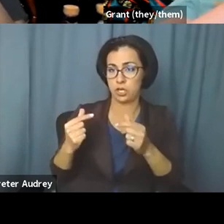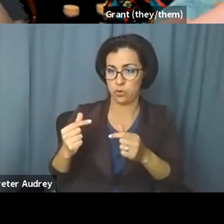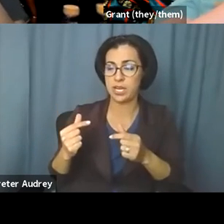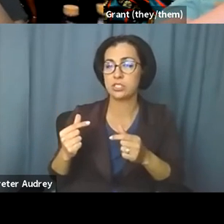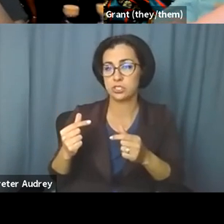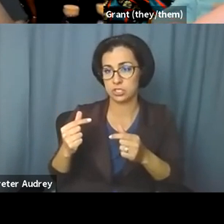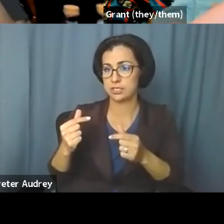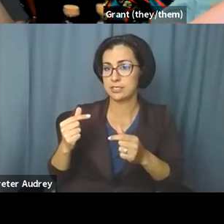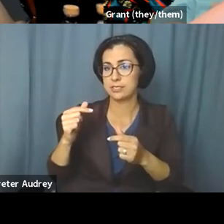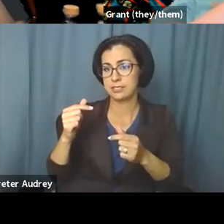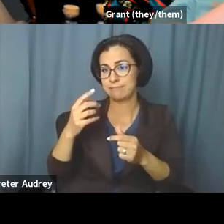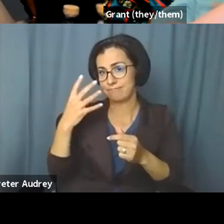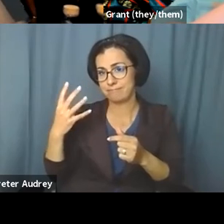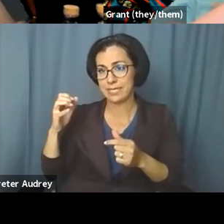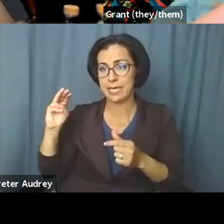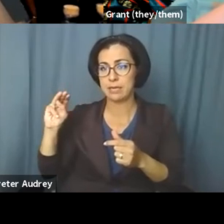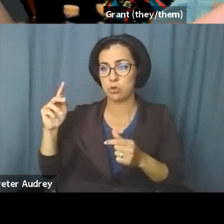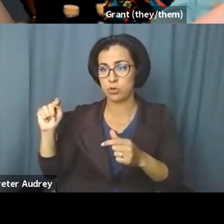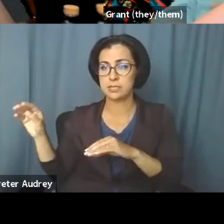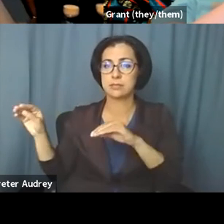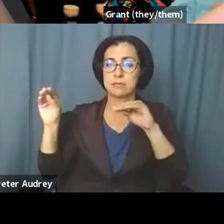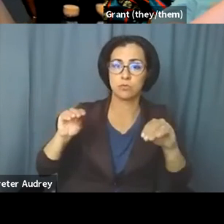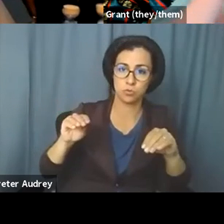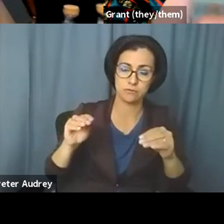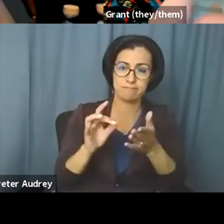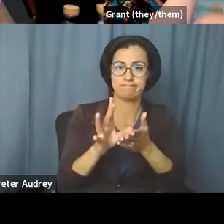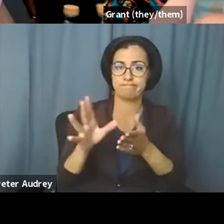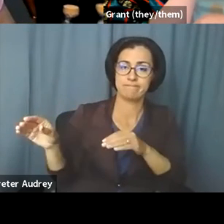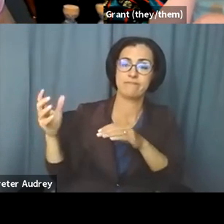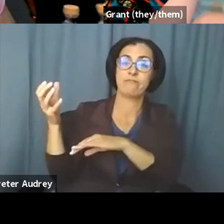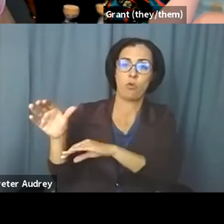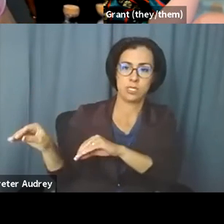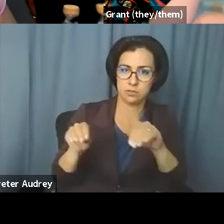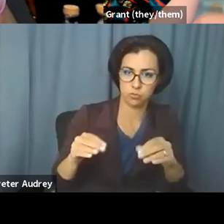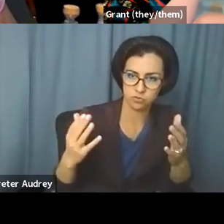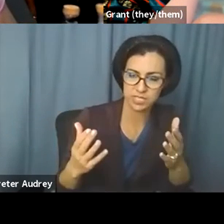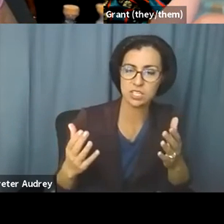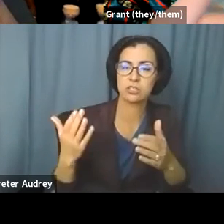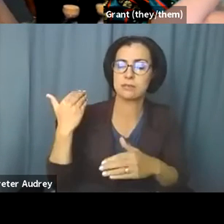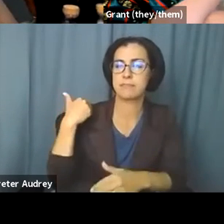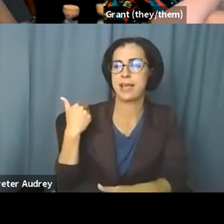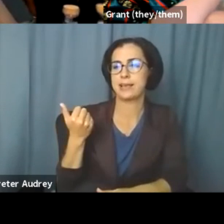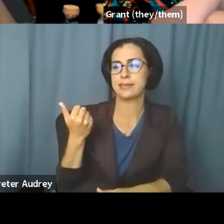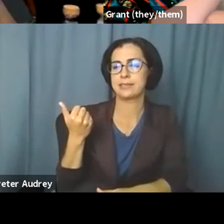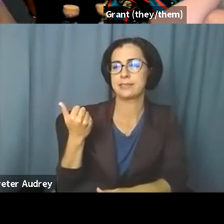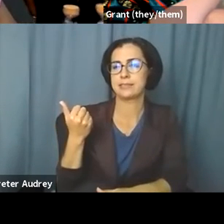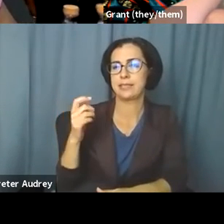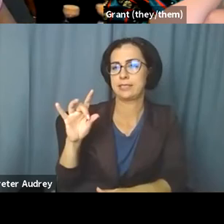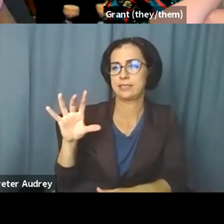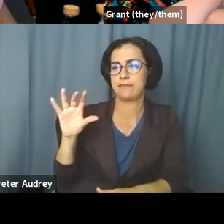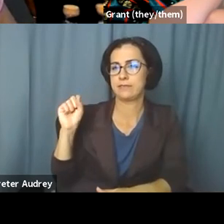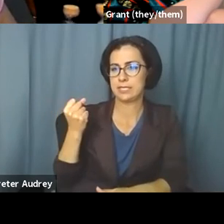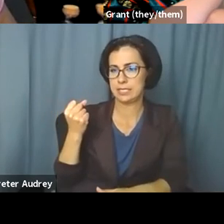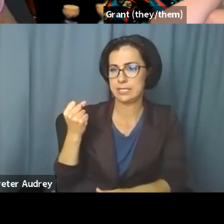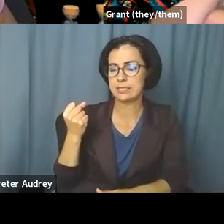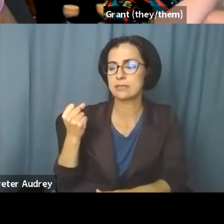the 1950s. I also learned that there is a, actually, I want to make sure I have this information, right? I